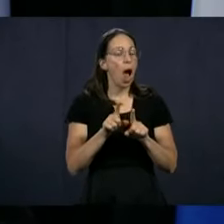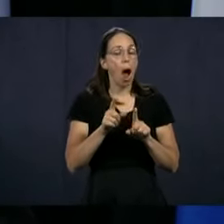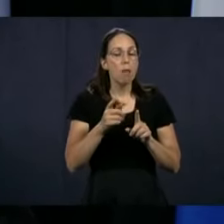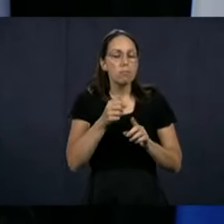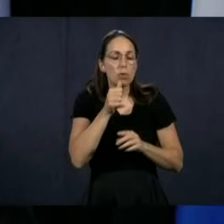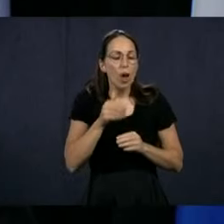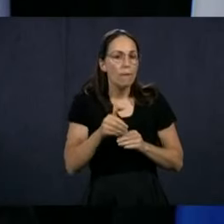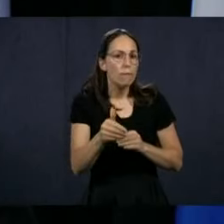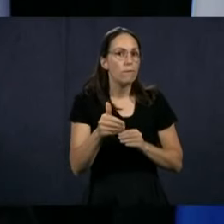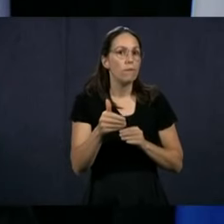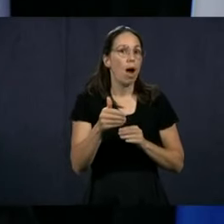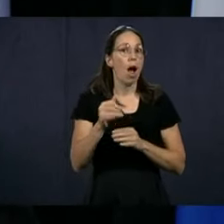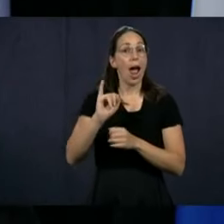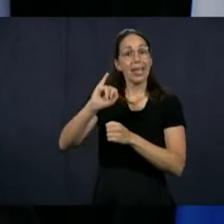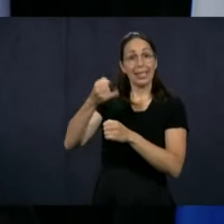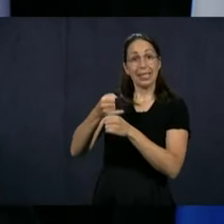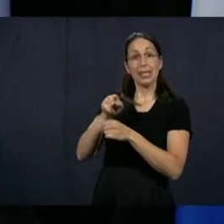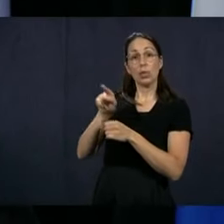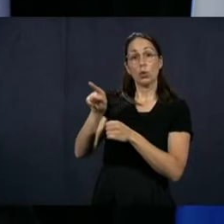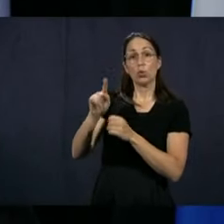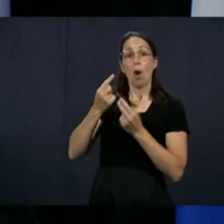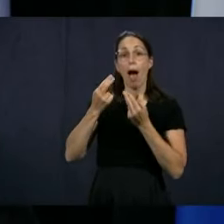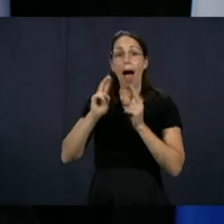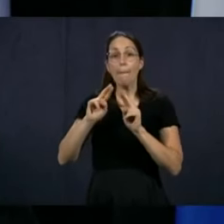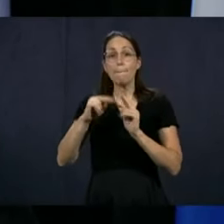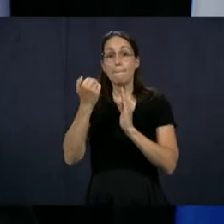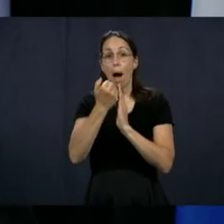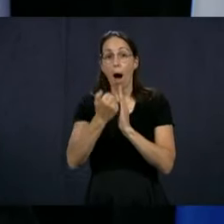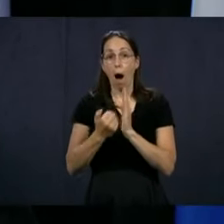which will be filed by the Institute